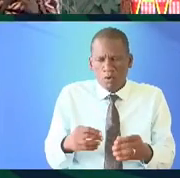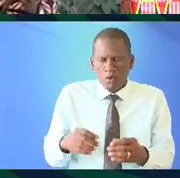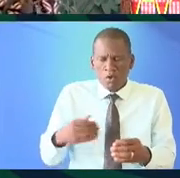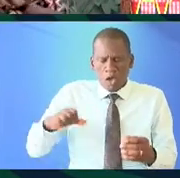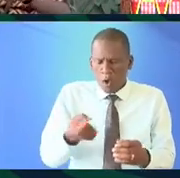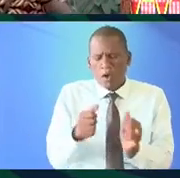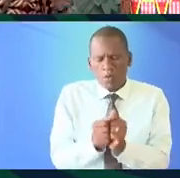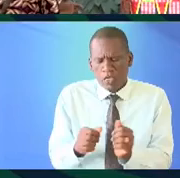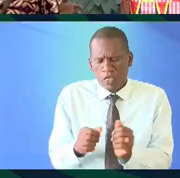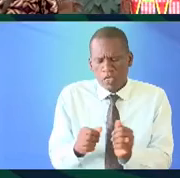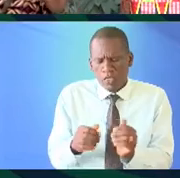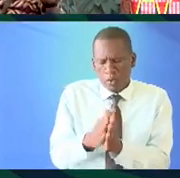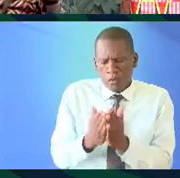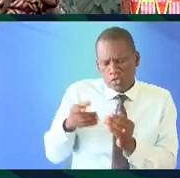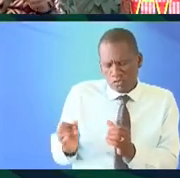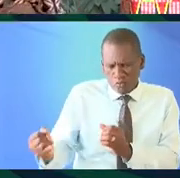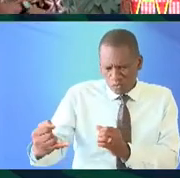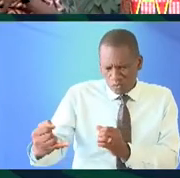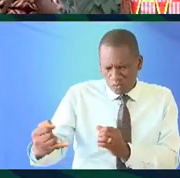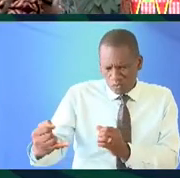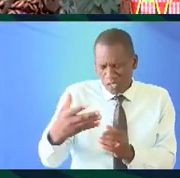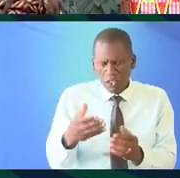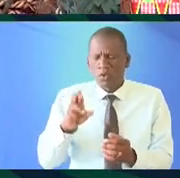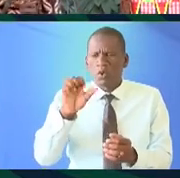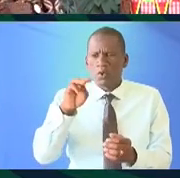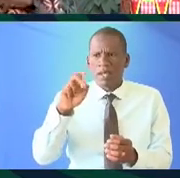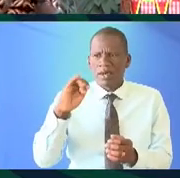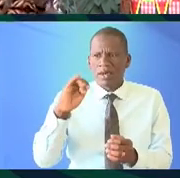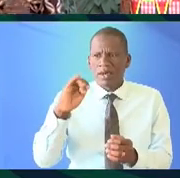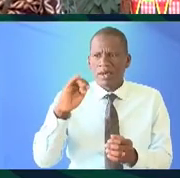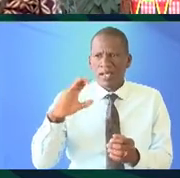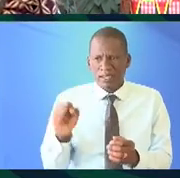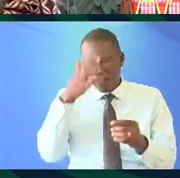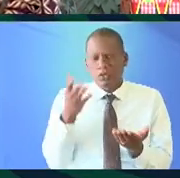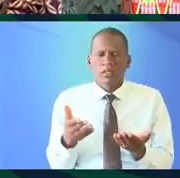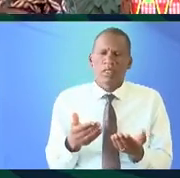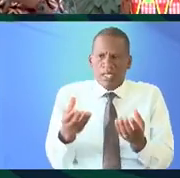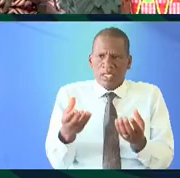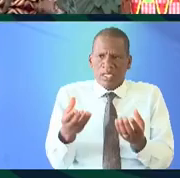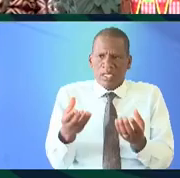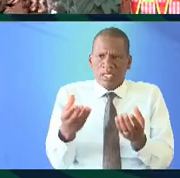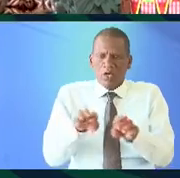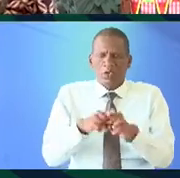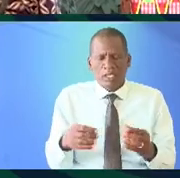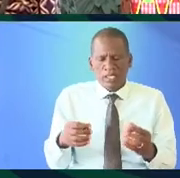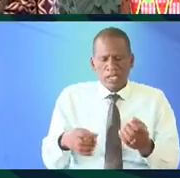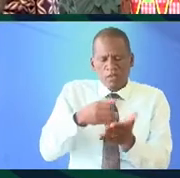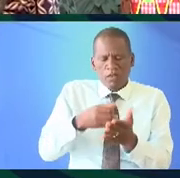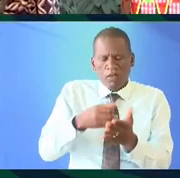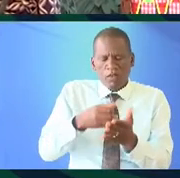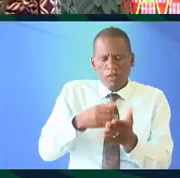pocket usually basic love stories you know not much you know just romantics because obviously it's also a Muslim